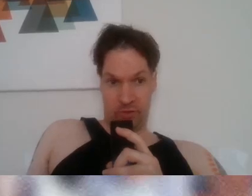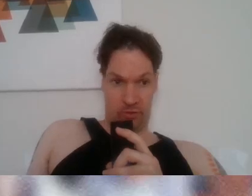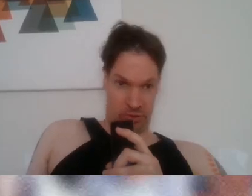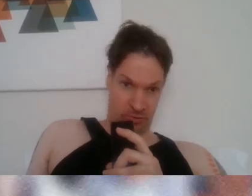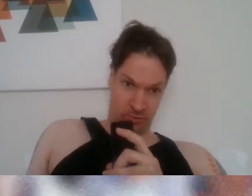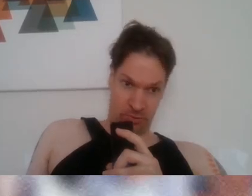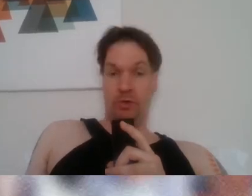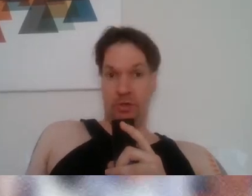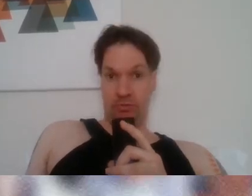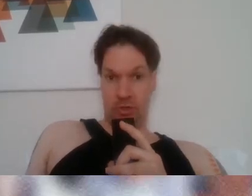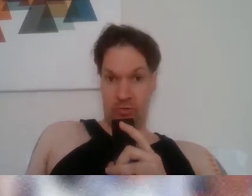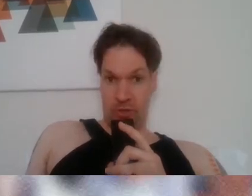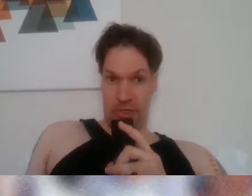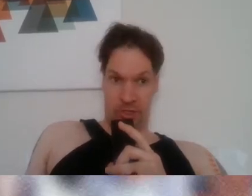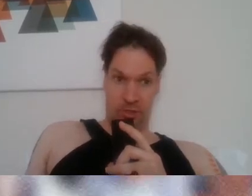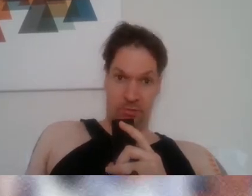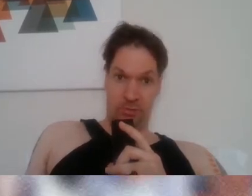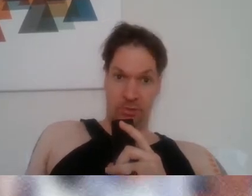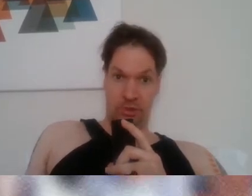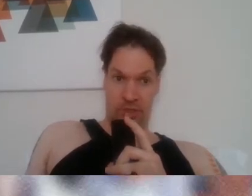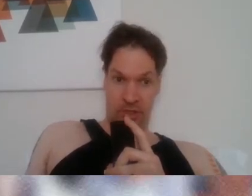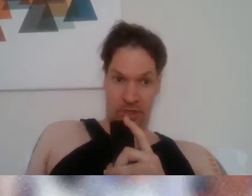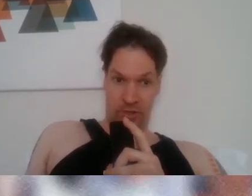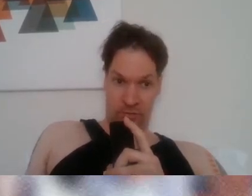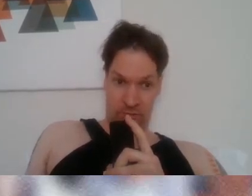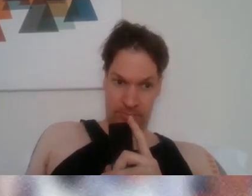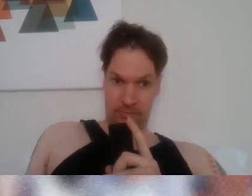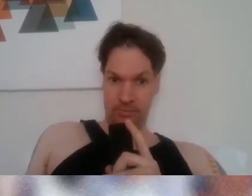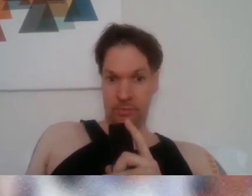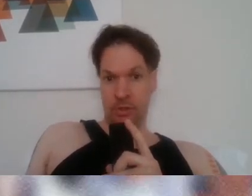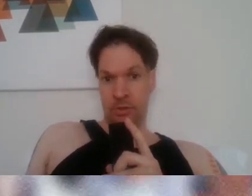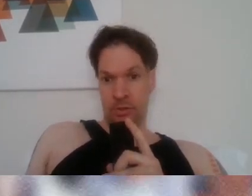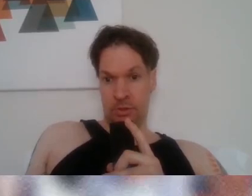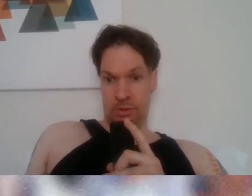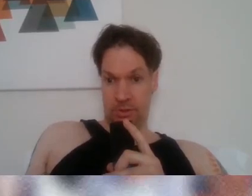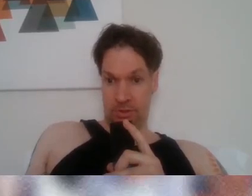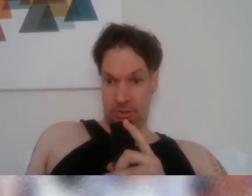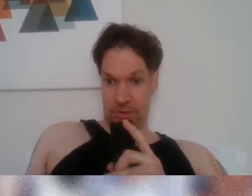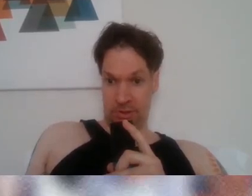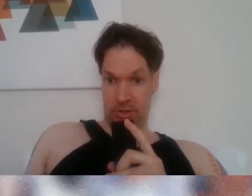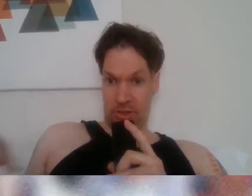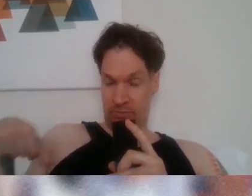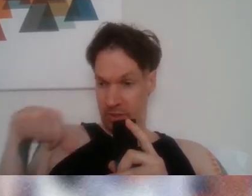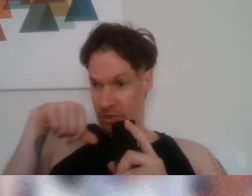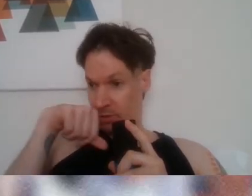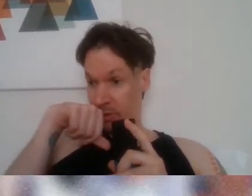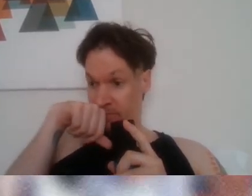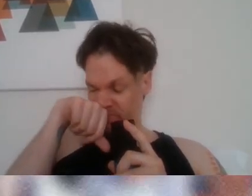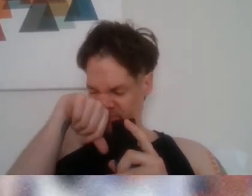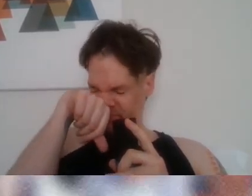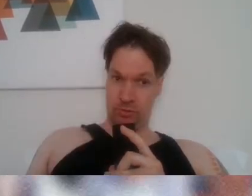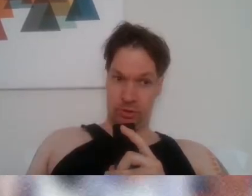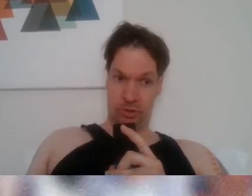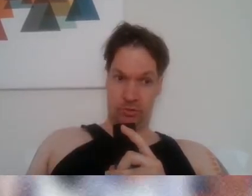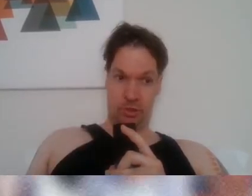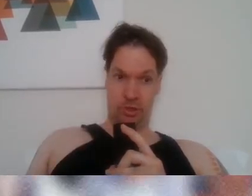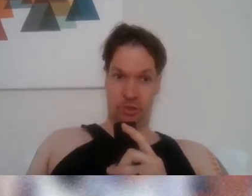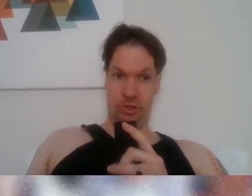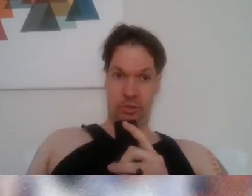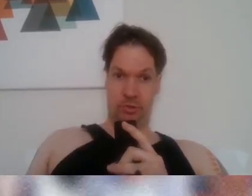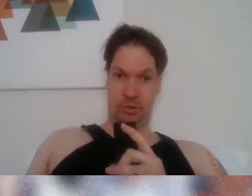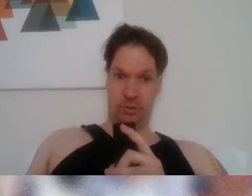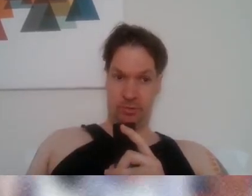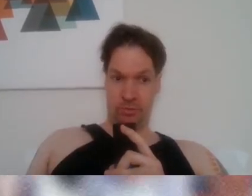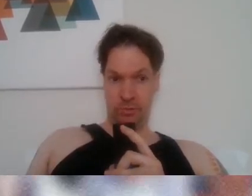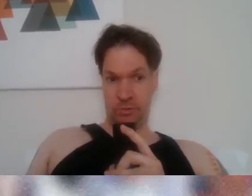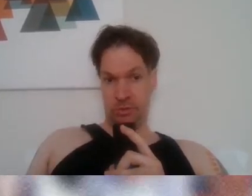great story. What you don't get is hitting, slugging power. What you don't get